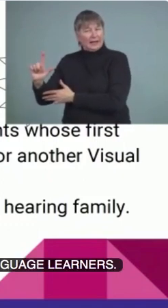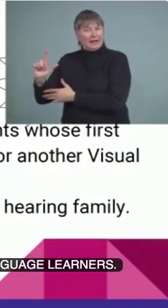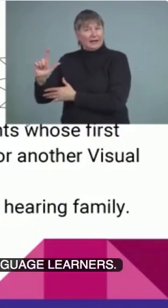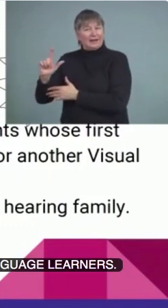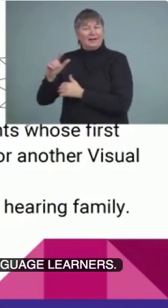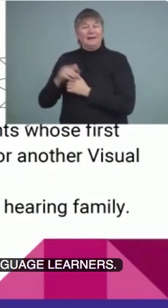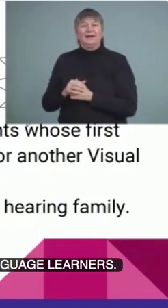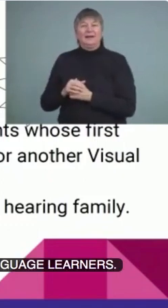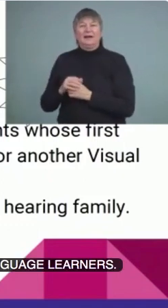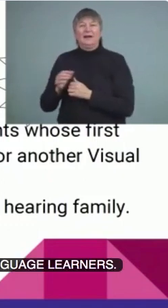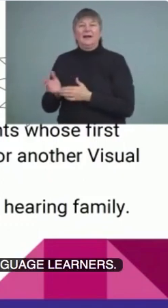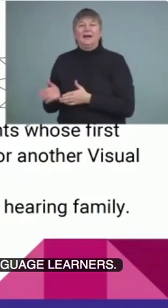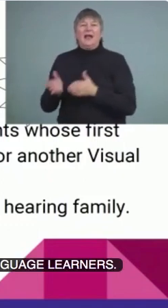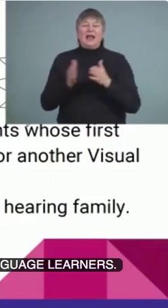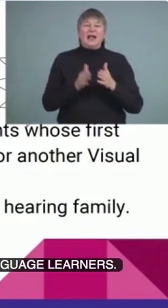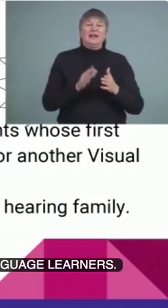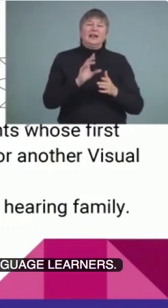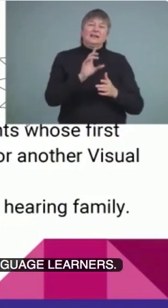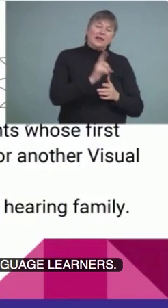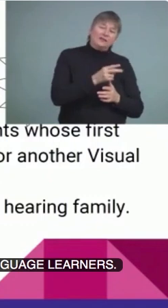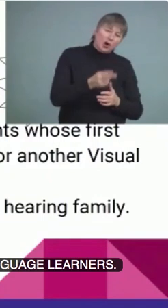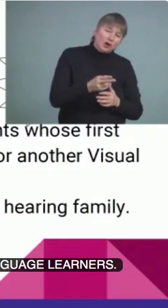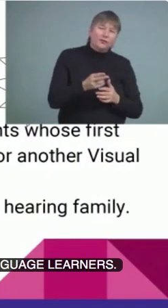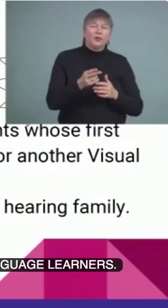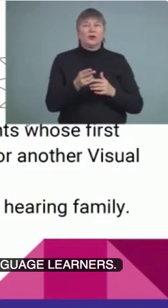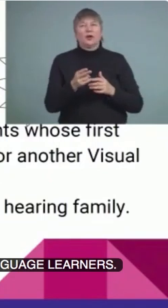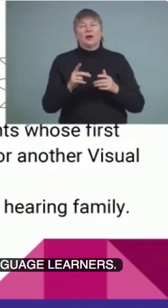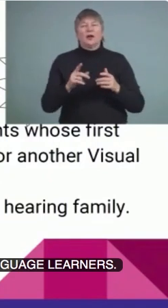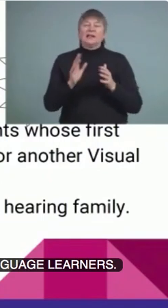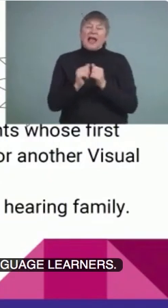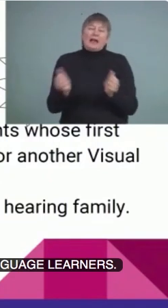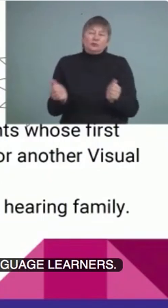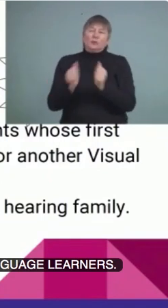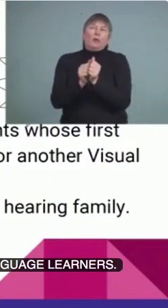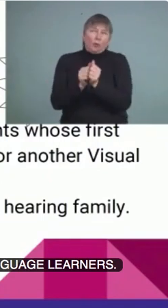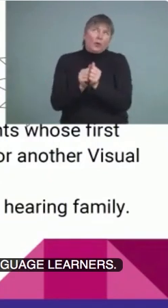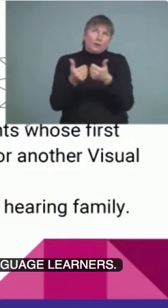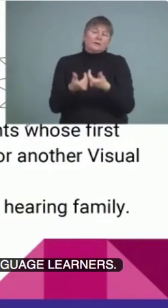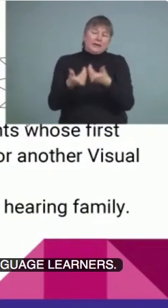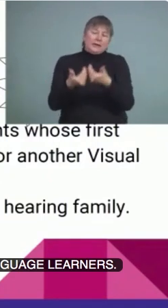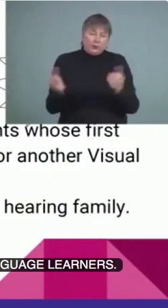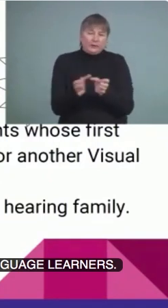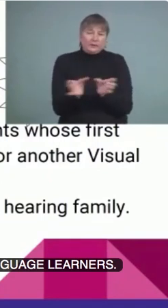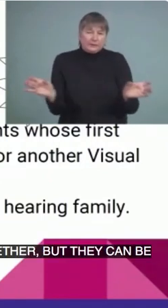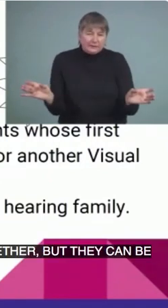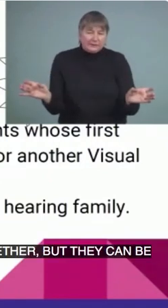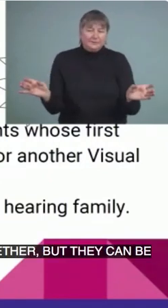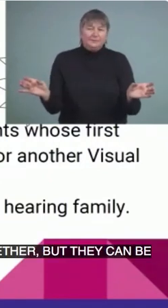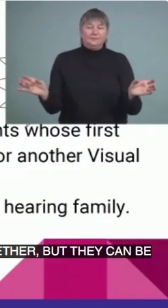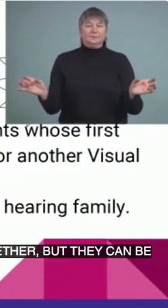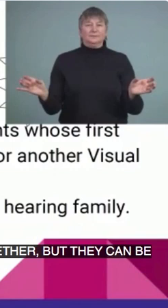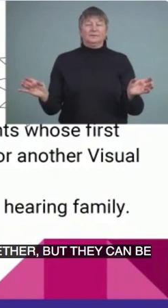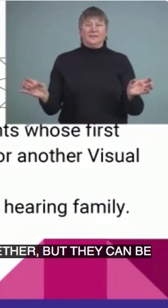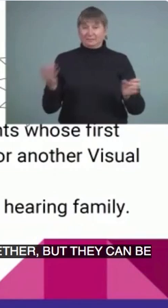our deaf and hard of hearing, I put them together, but they can be separated. But just to let you know that it's more than